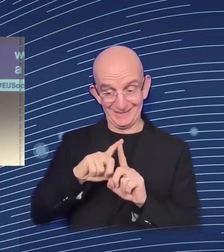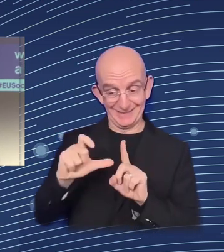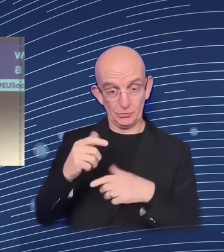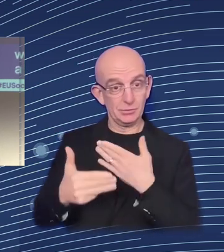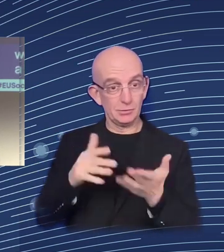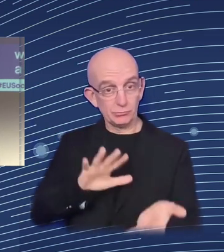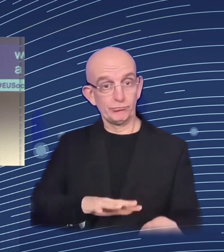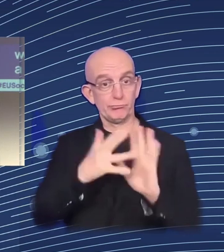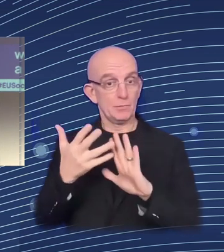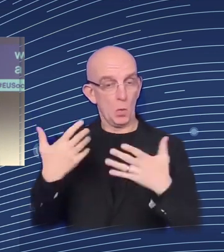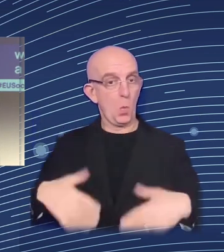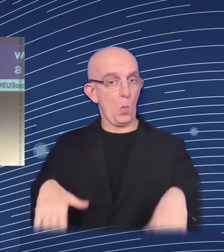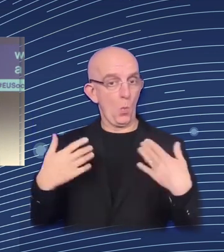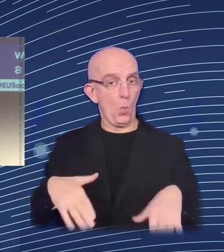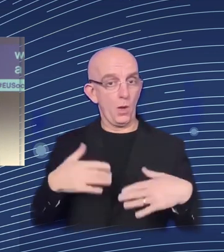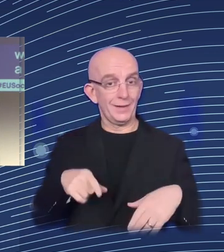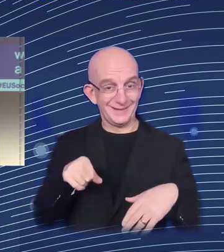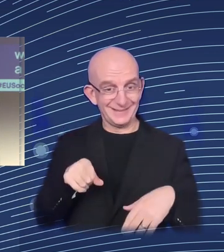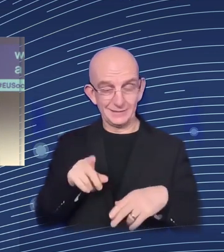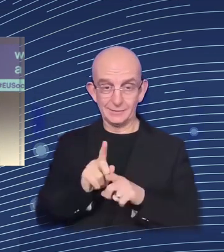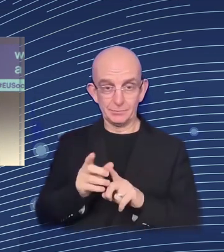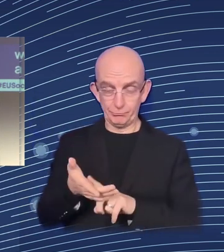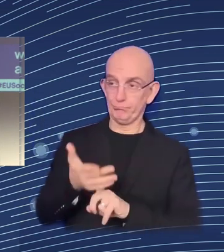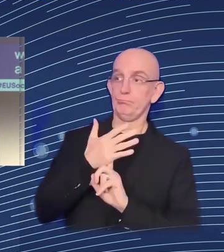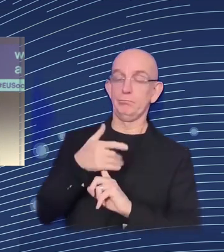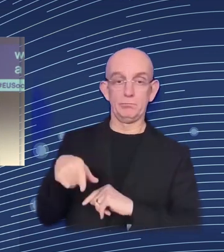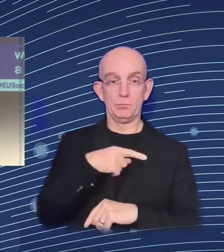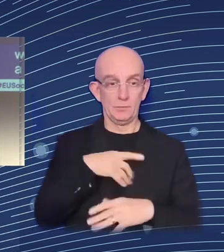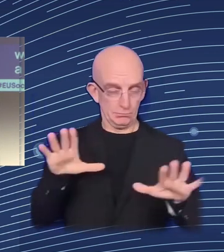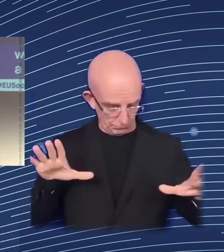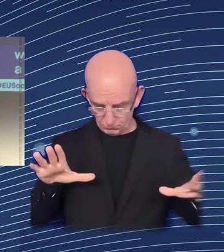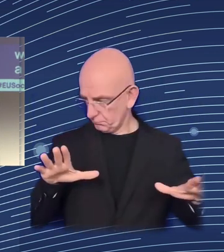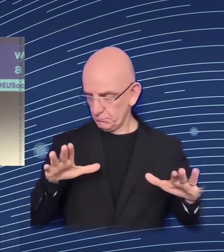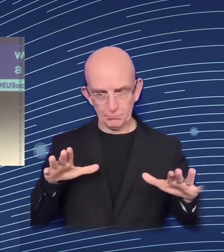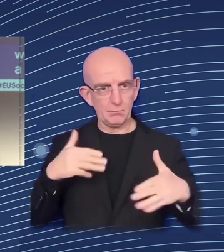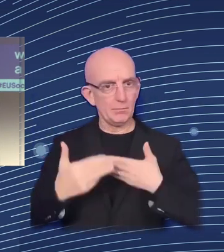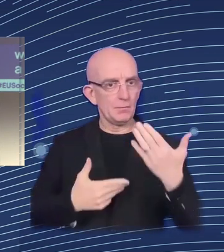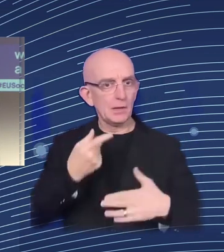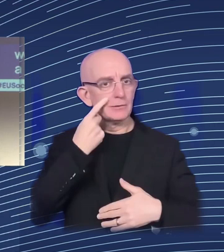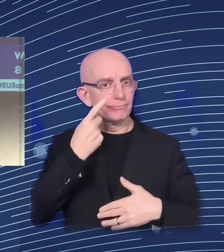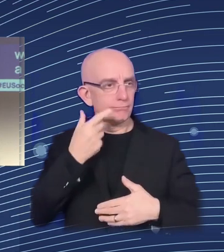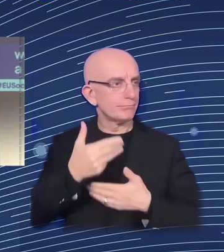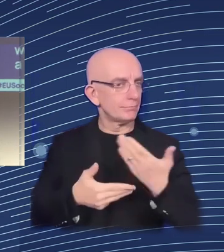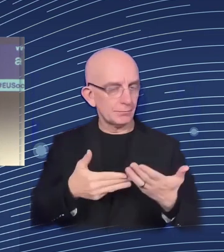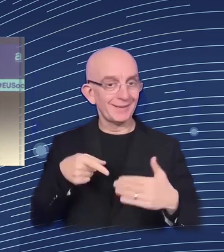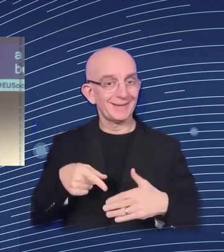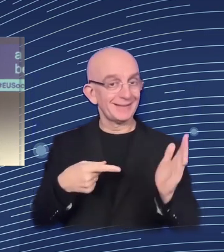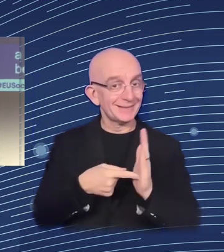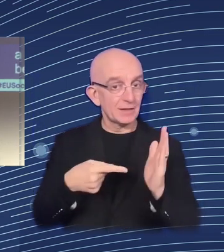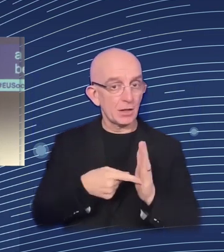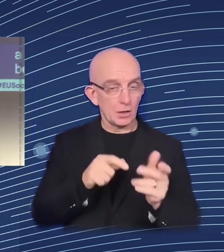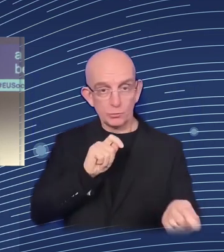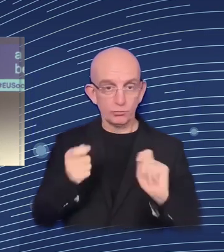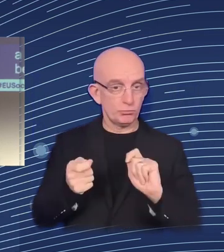technological adoption has been forced to be adopted to a speed and to an extent